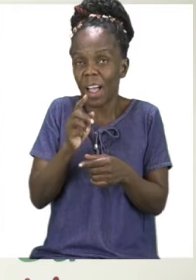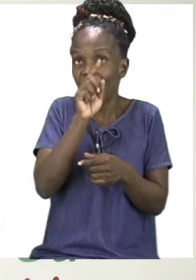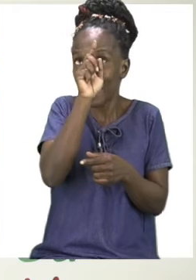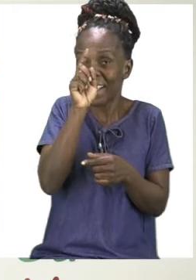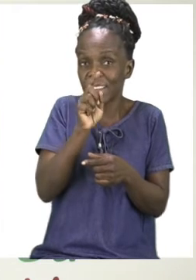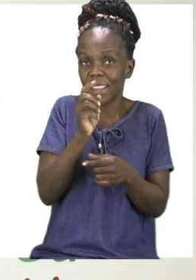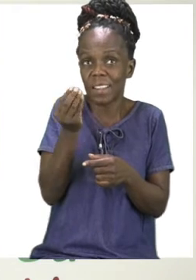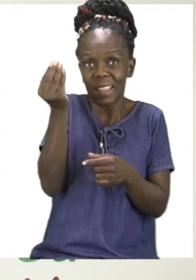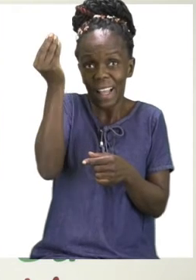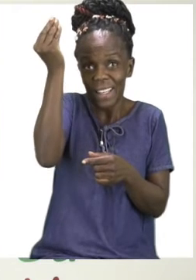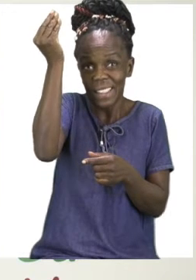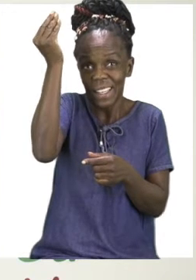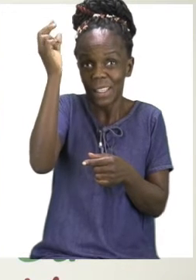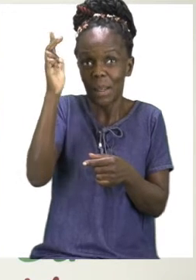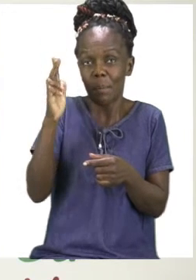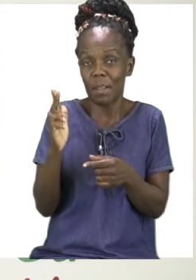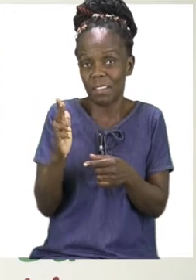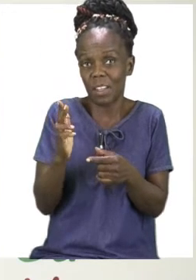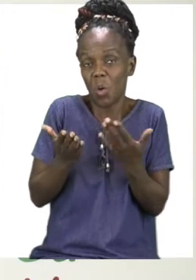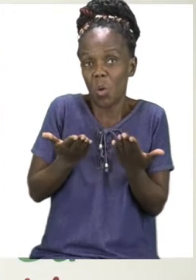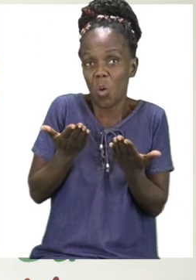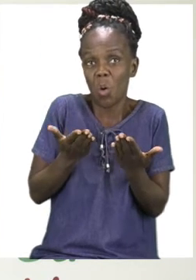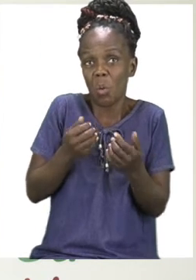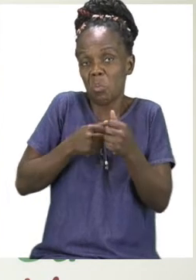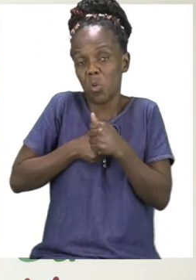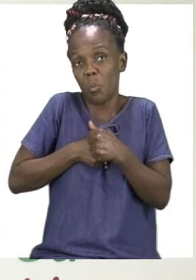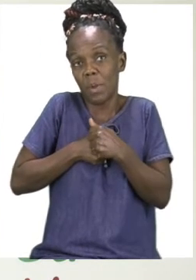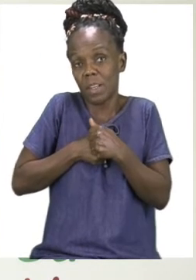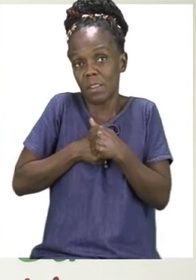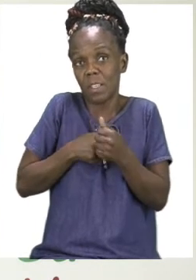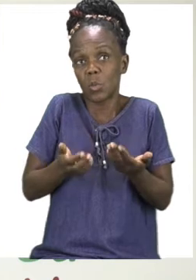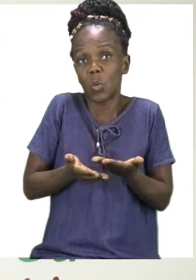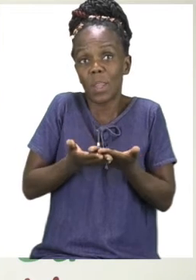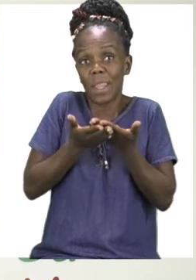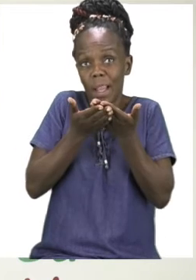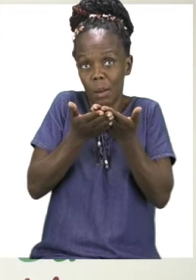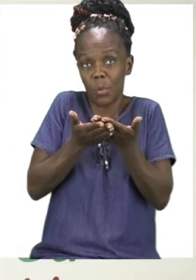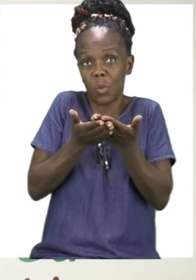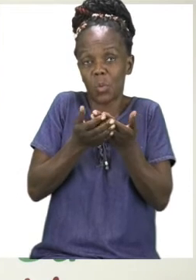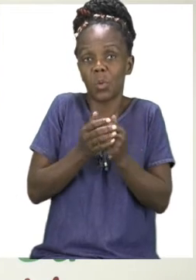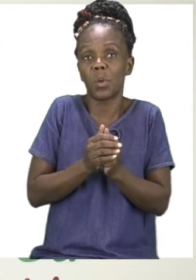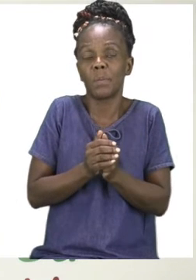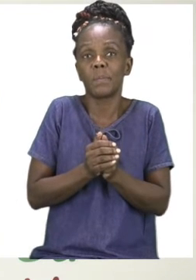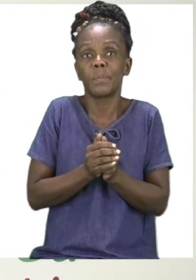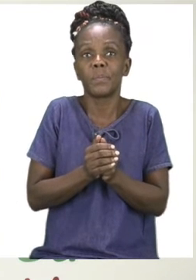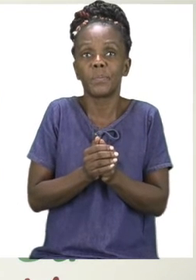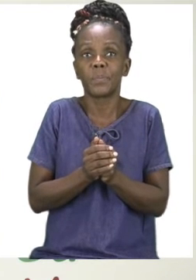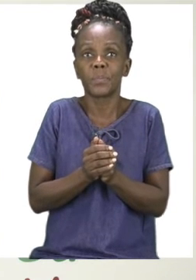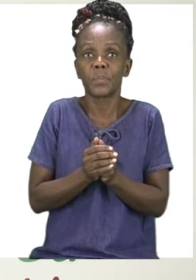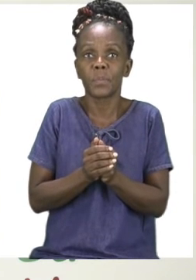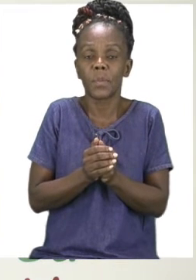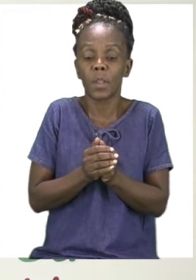After you are done using a pair of scissors, please put it away because a pair of scissors